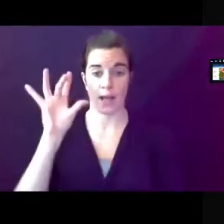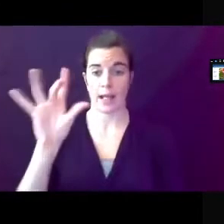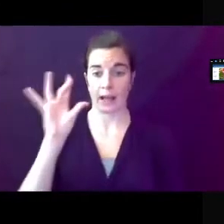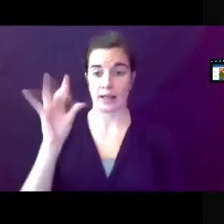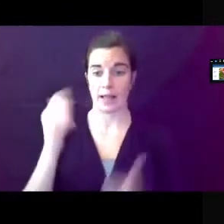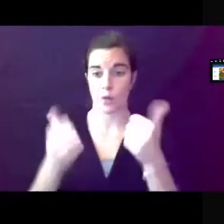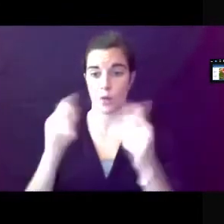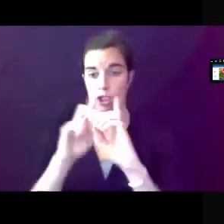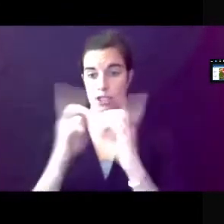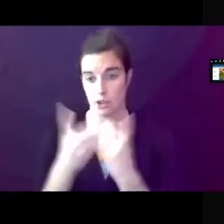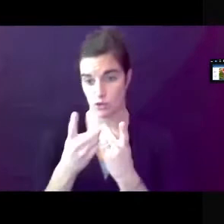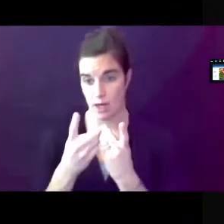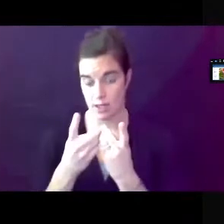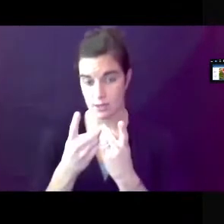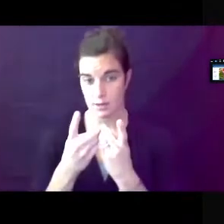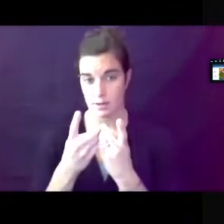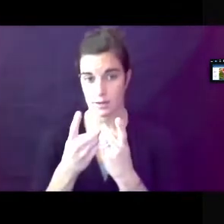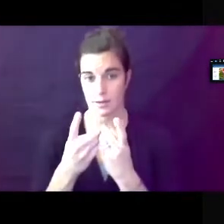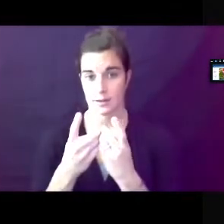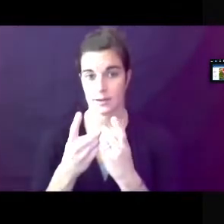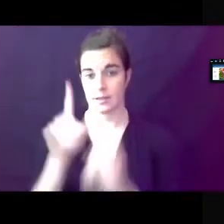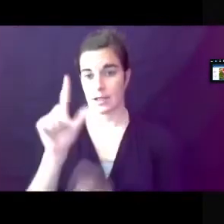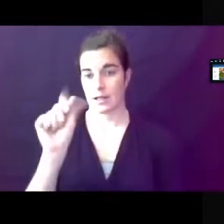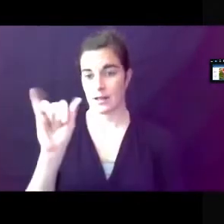district in the layers in the upper right